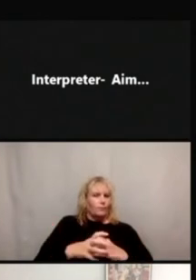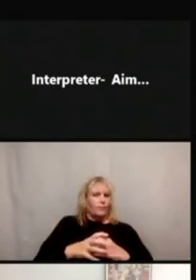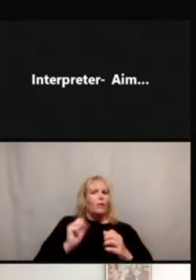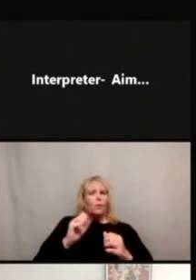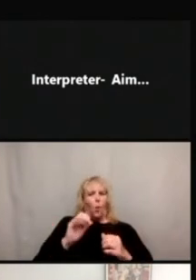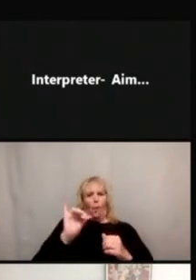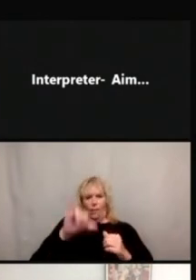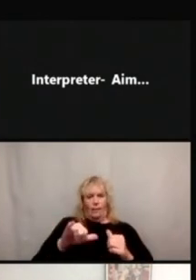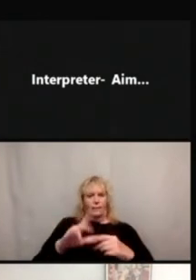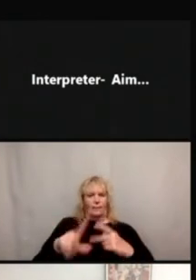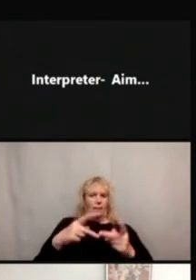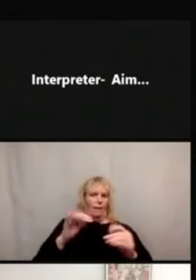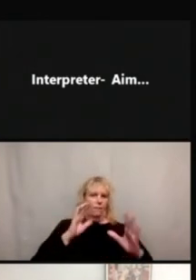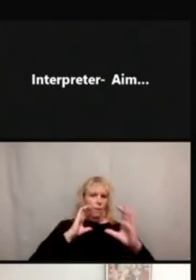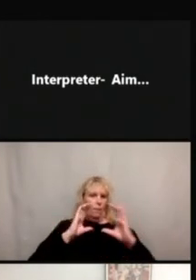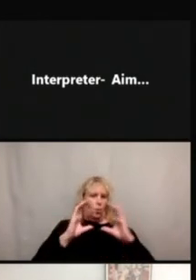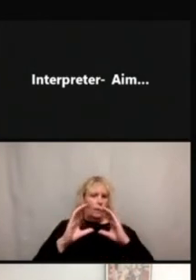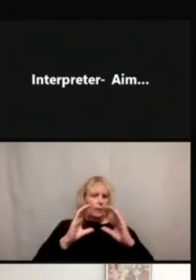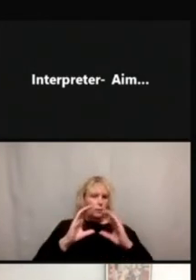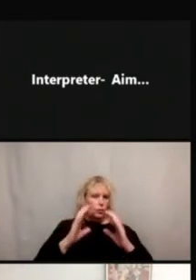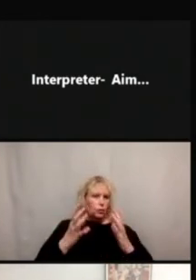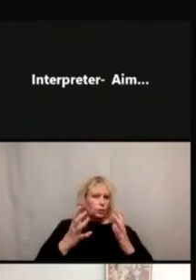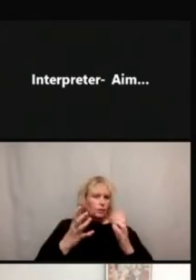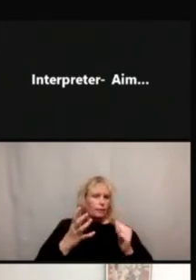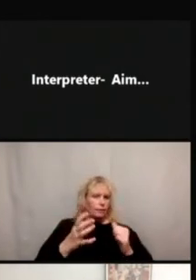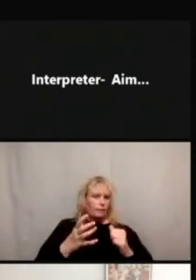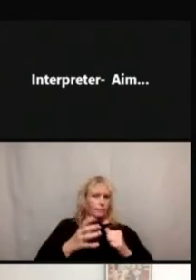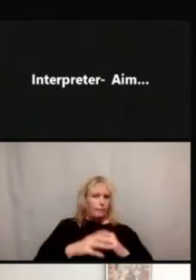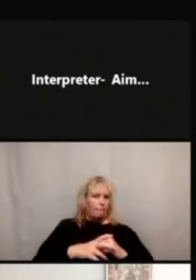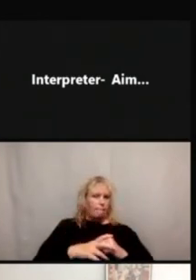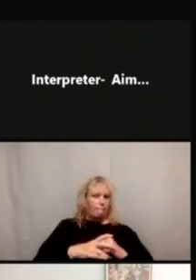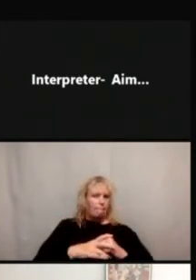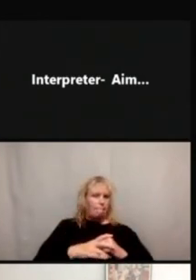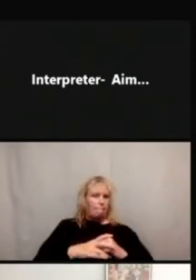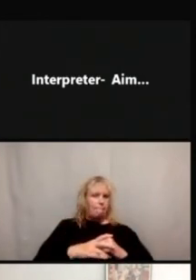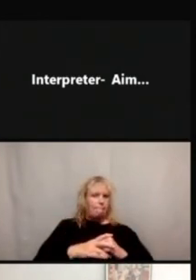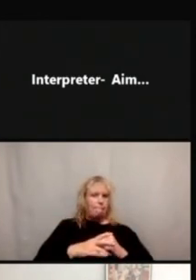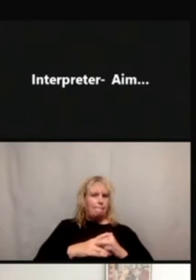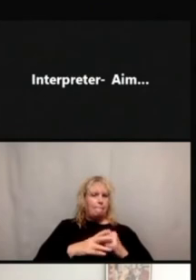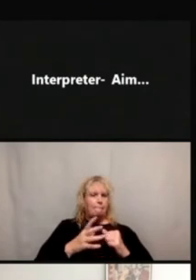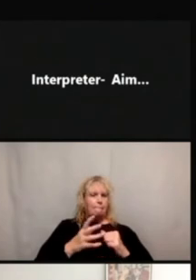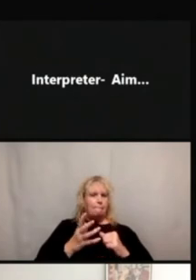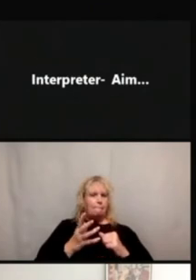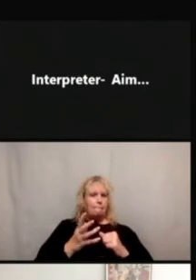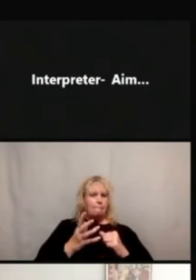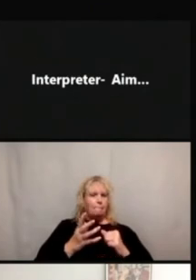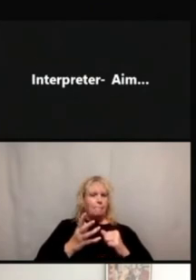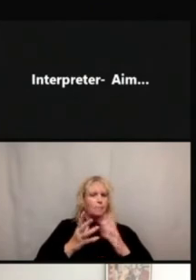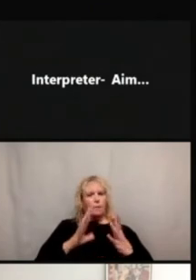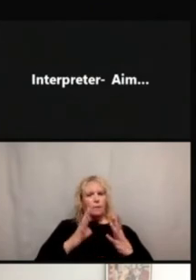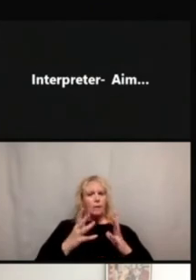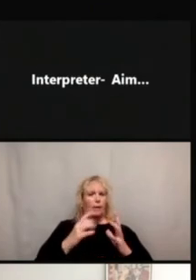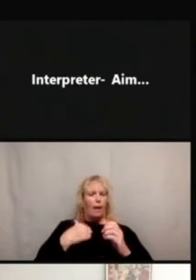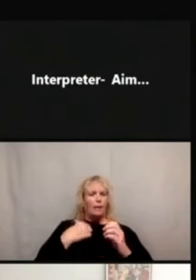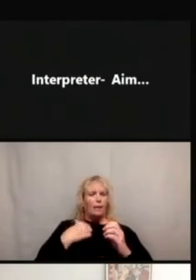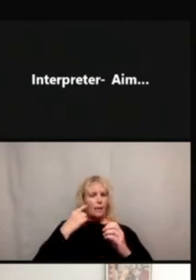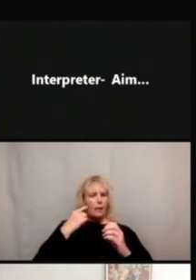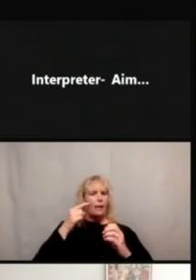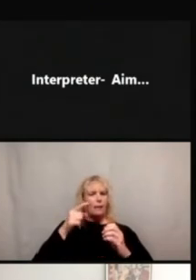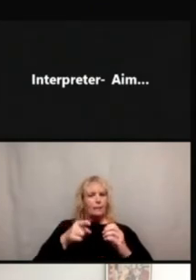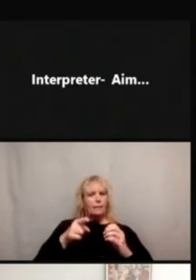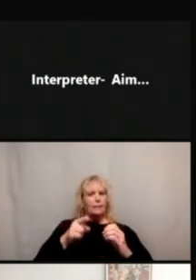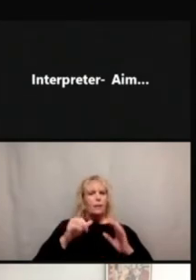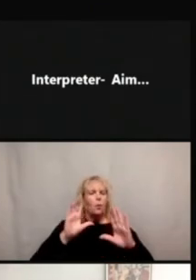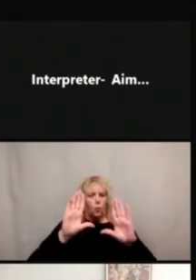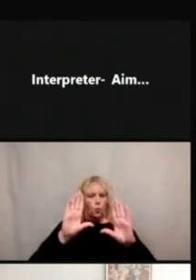communication really, I think it is a great prime